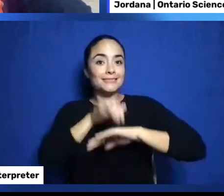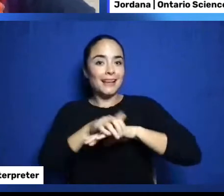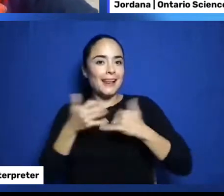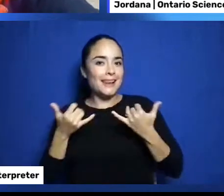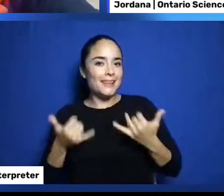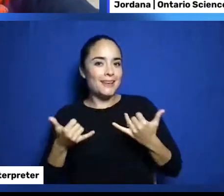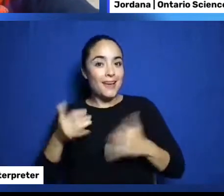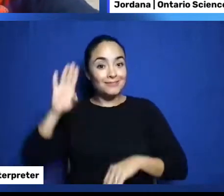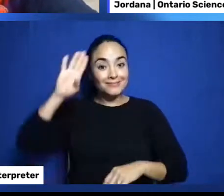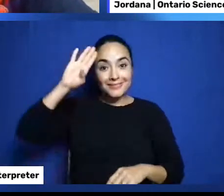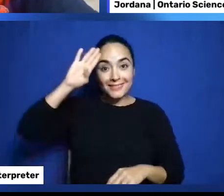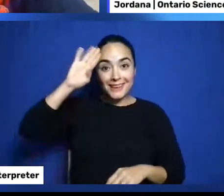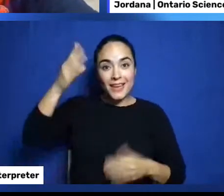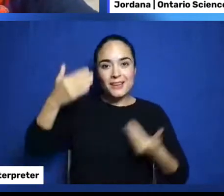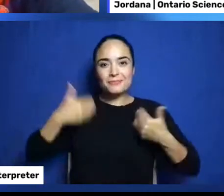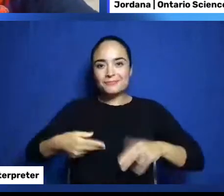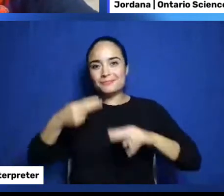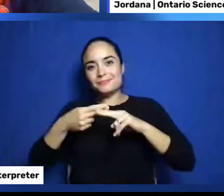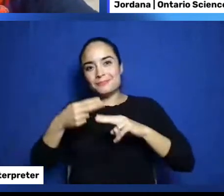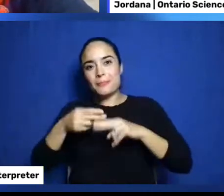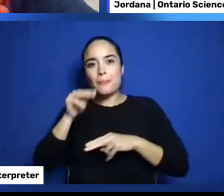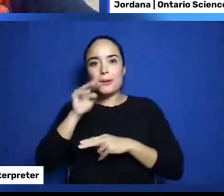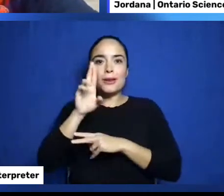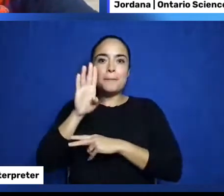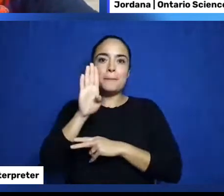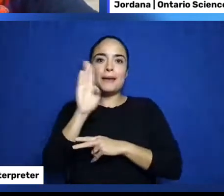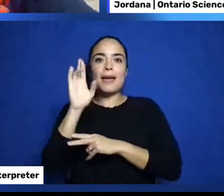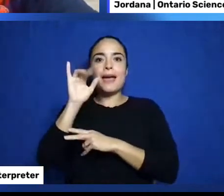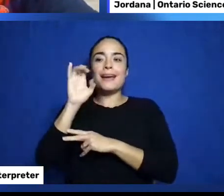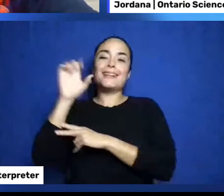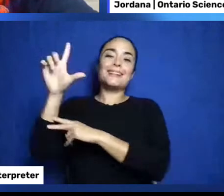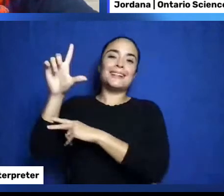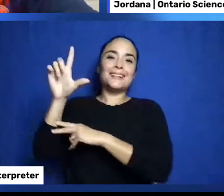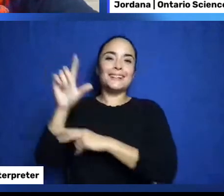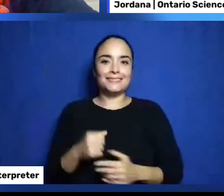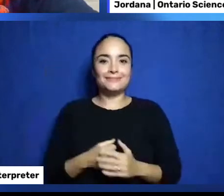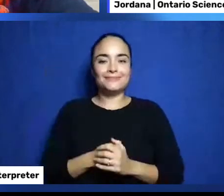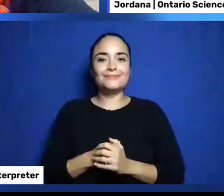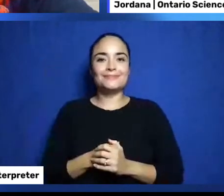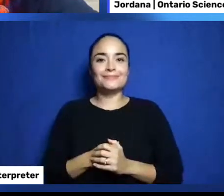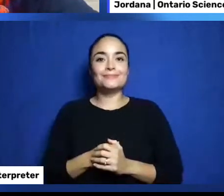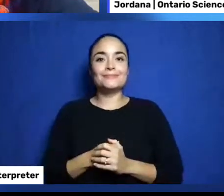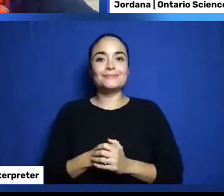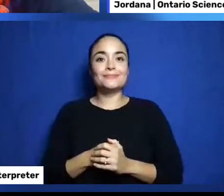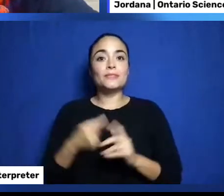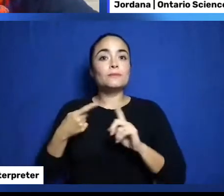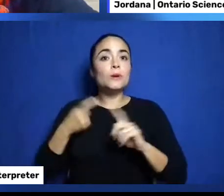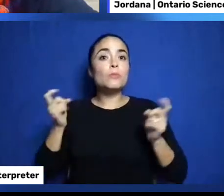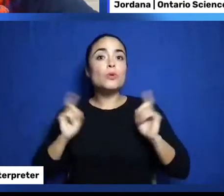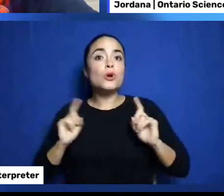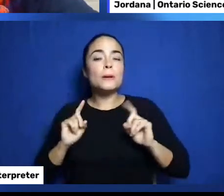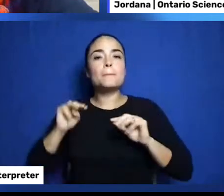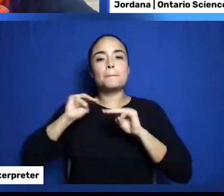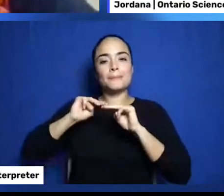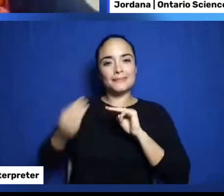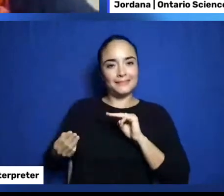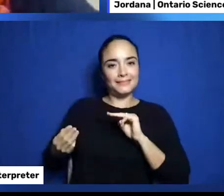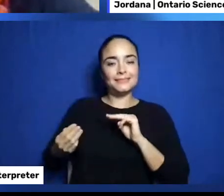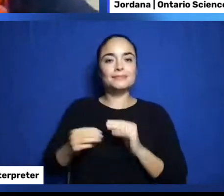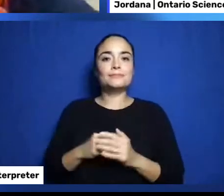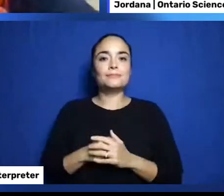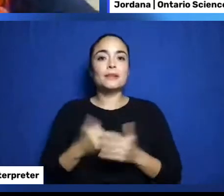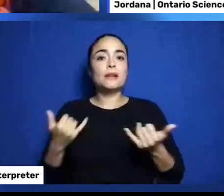of the kids call me. I am from Nipsing First Nation and Mississauga First Nation. And I now reside in Mississauga